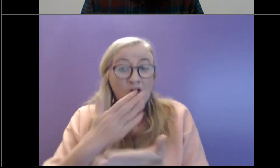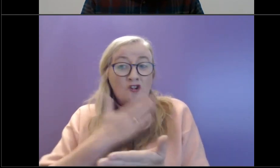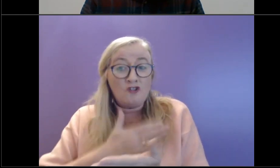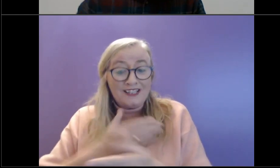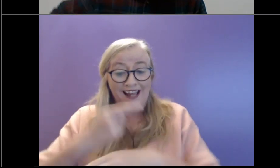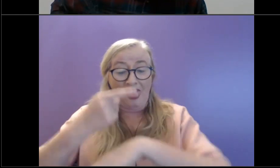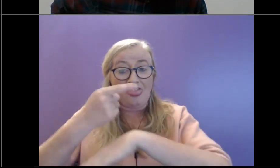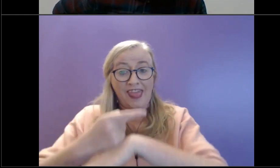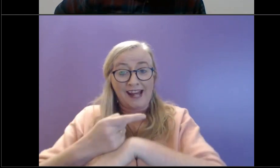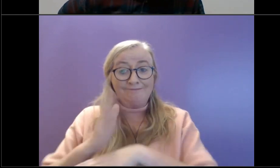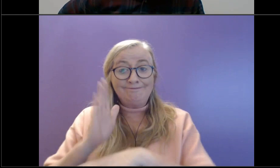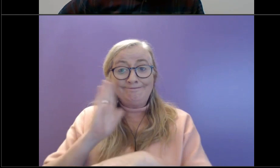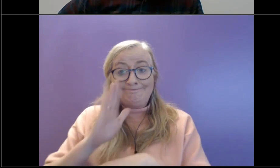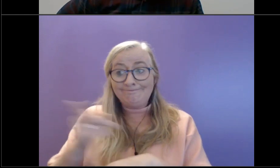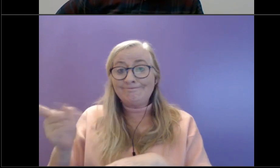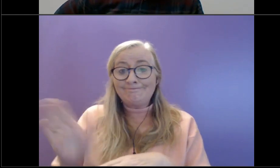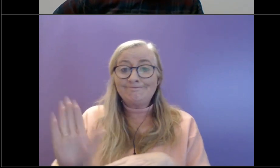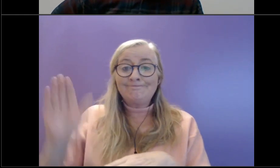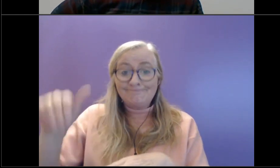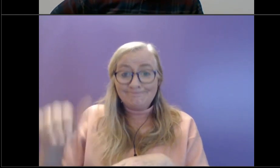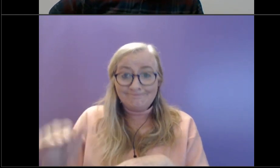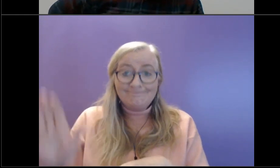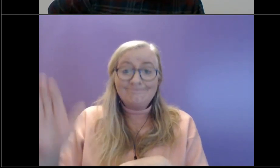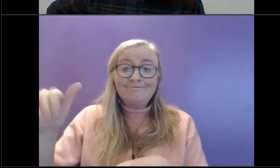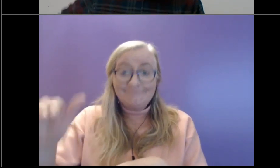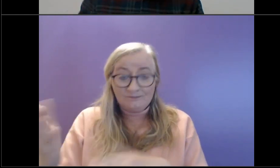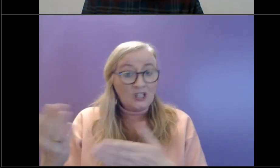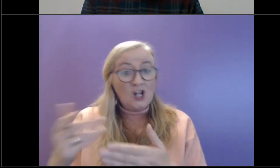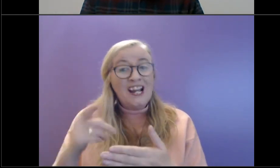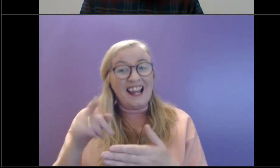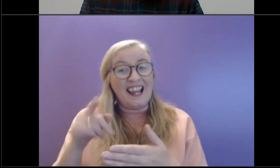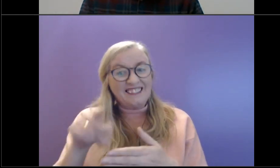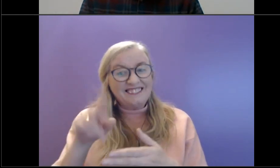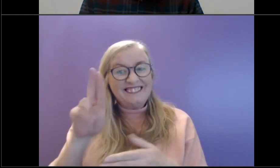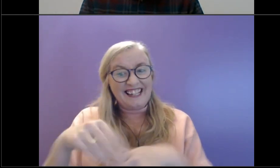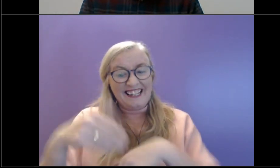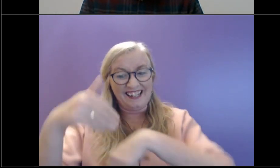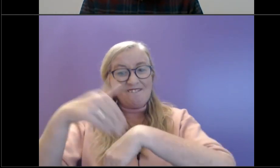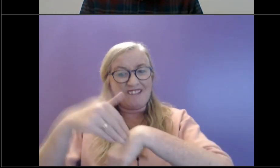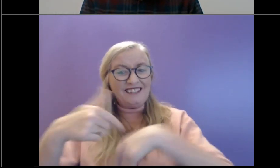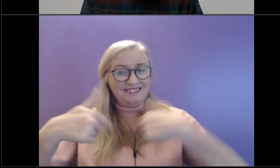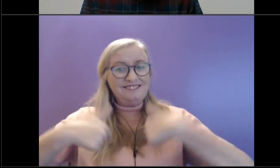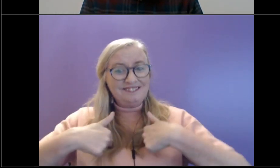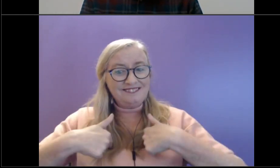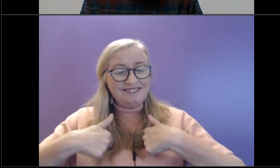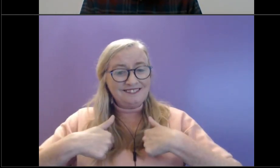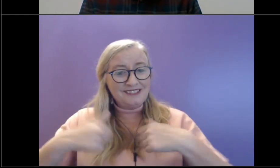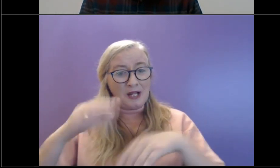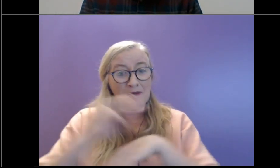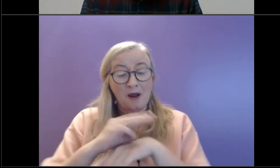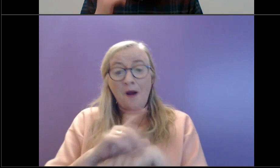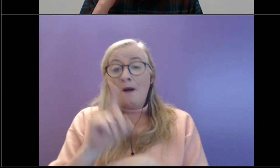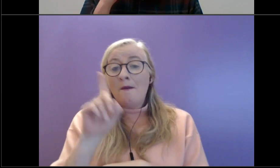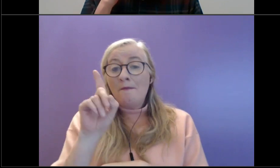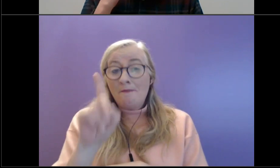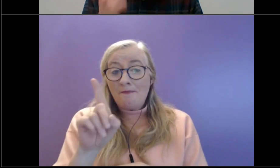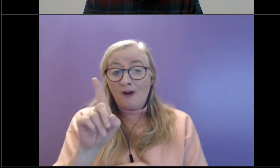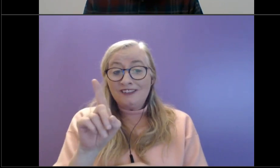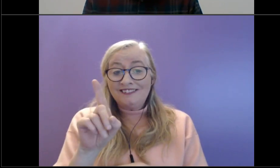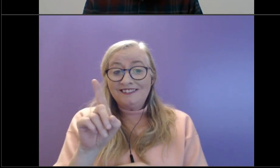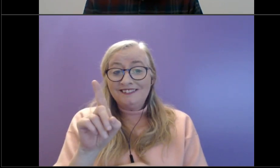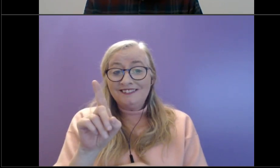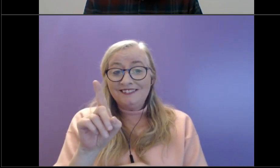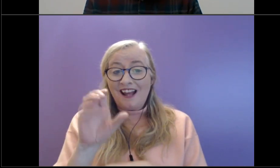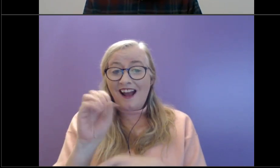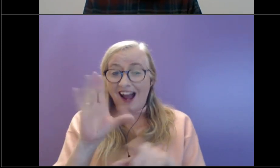and downs, but that can take a real toll. So again, really kind of what really resonated with me with what you said, Olive, was